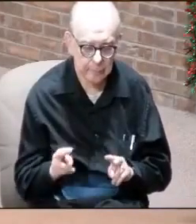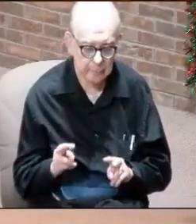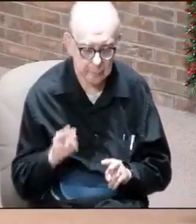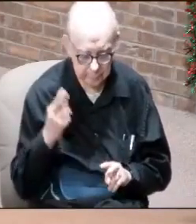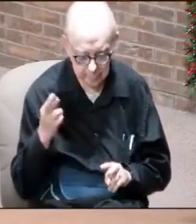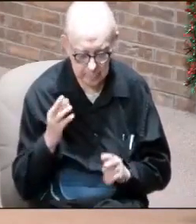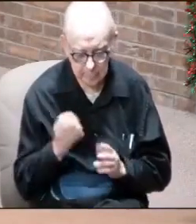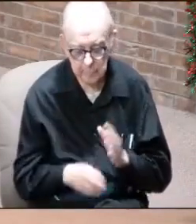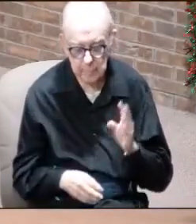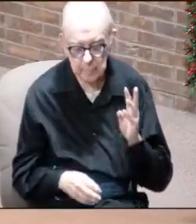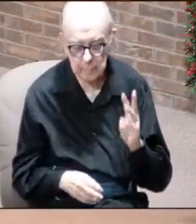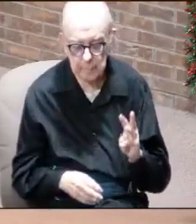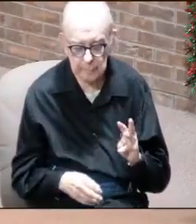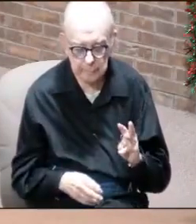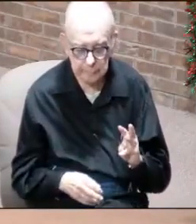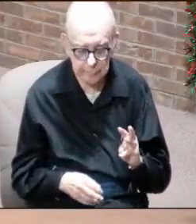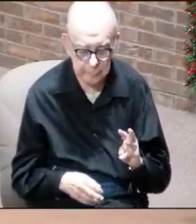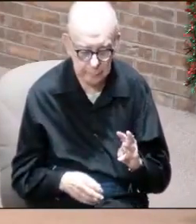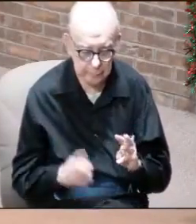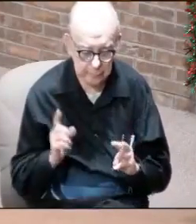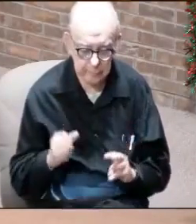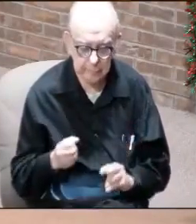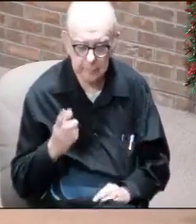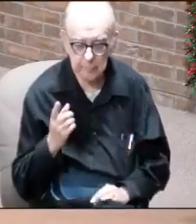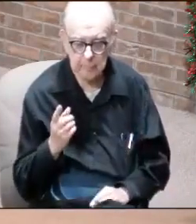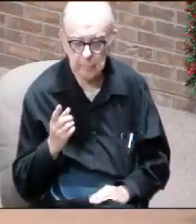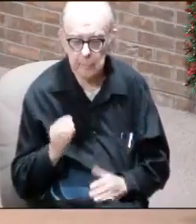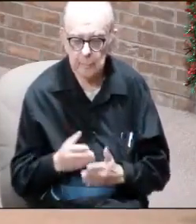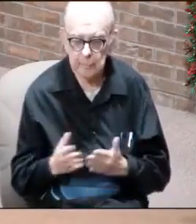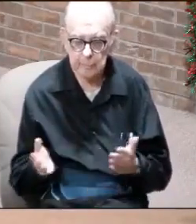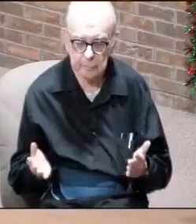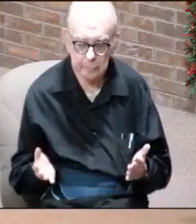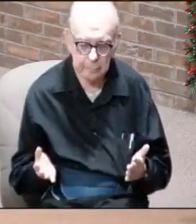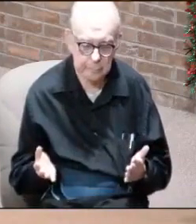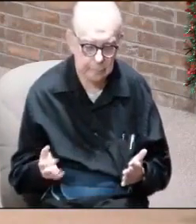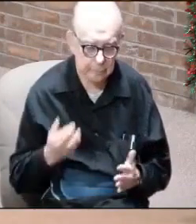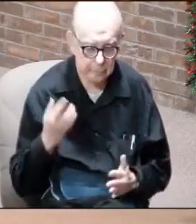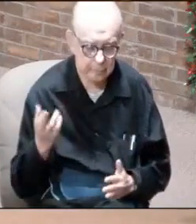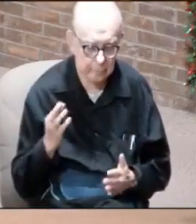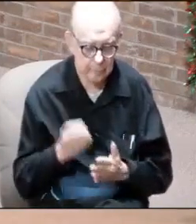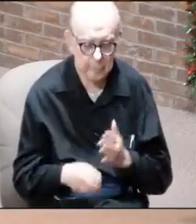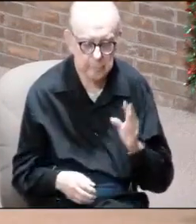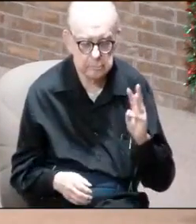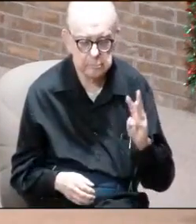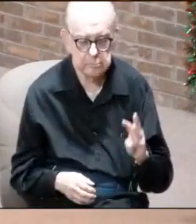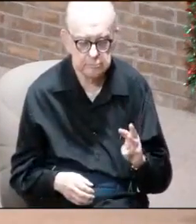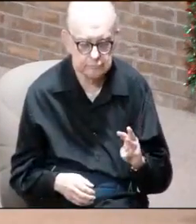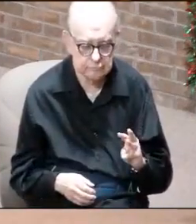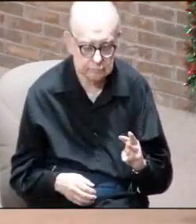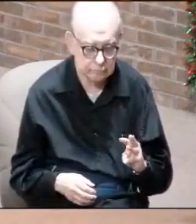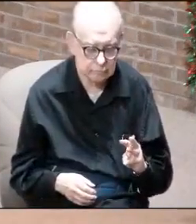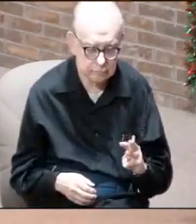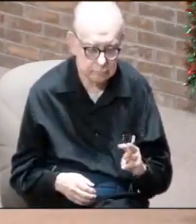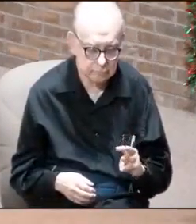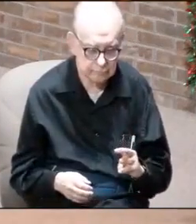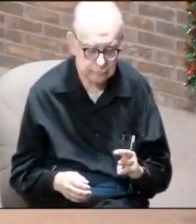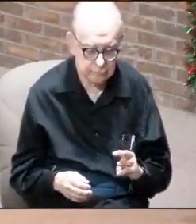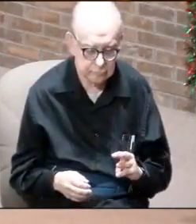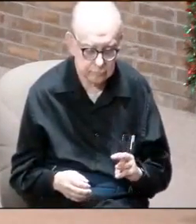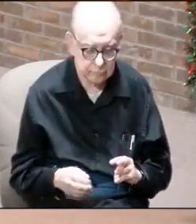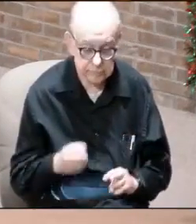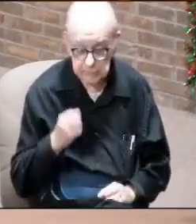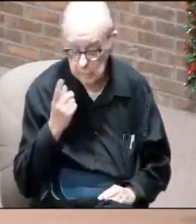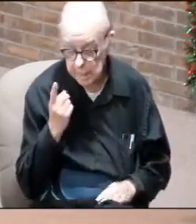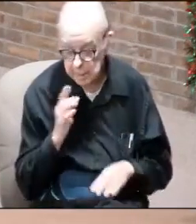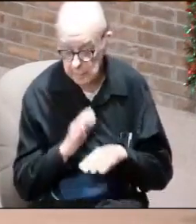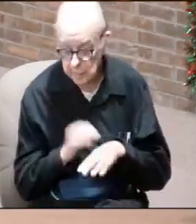Revelation chapter 6, you need to understand something. Revelation chapter 6, ladies and gentlemen, is a wake-up